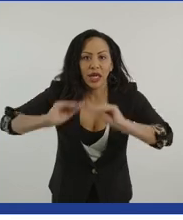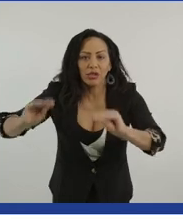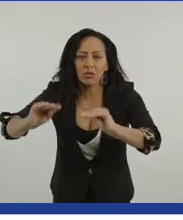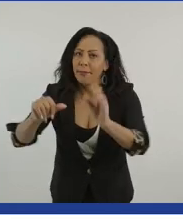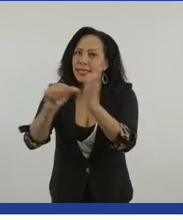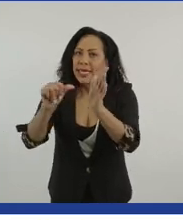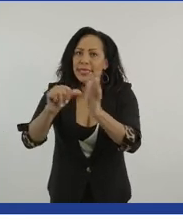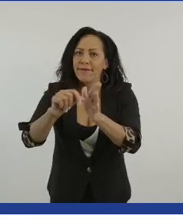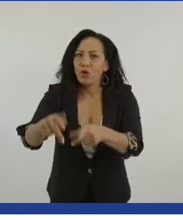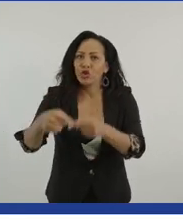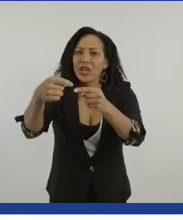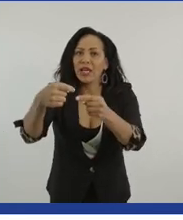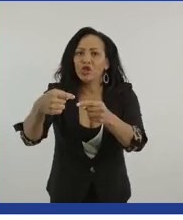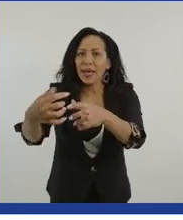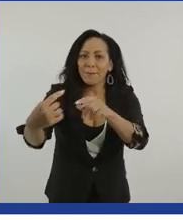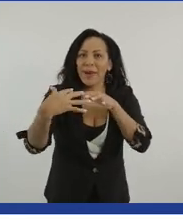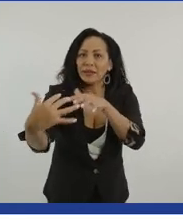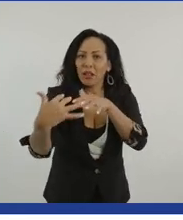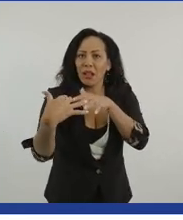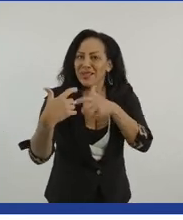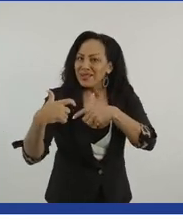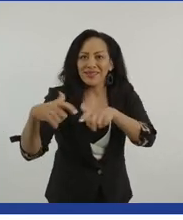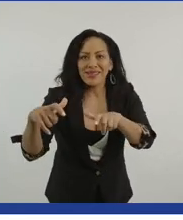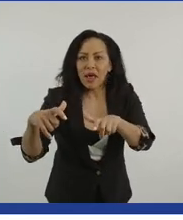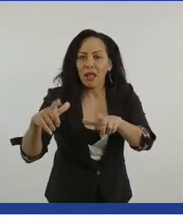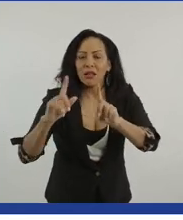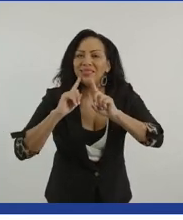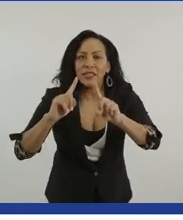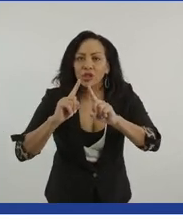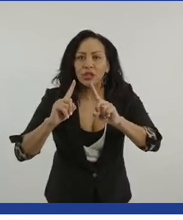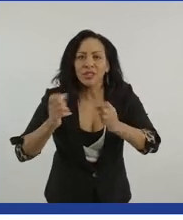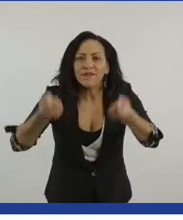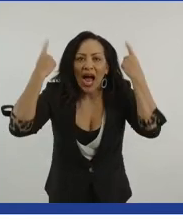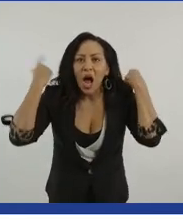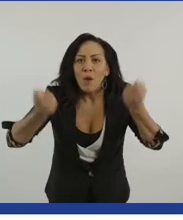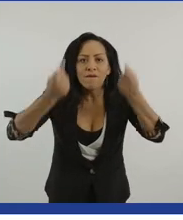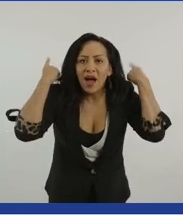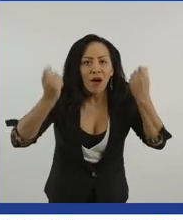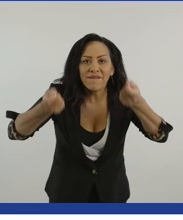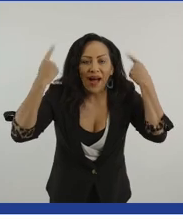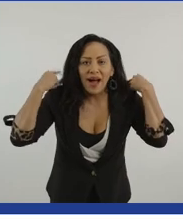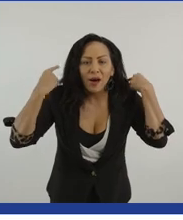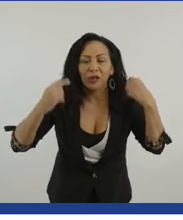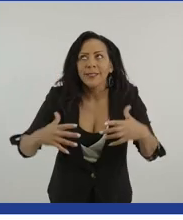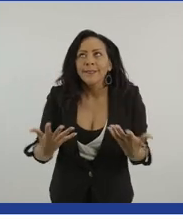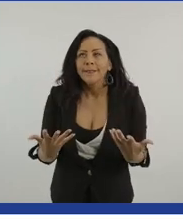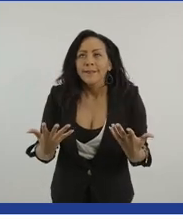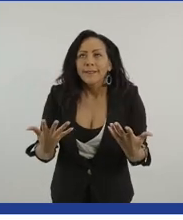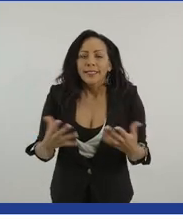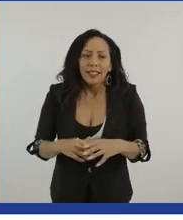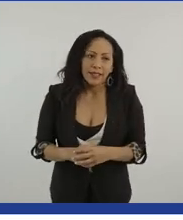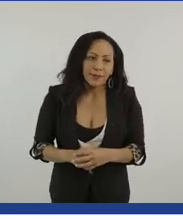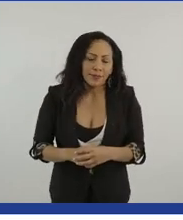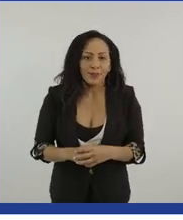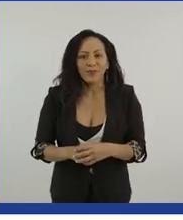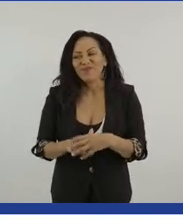and we've still got teachers in this day that don't get it. Yeah, for sure. And it is, it is about how